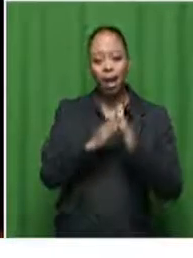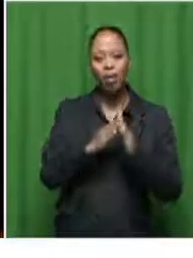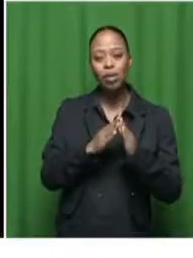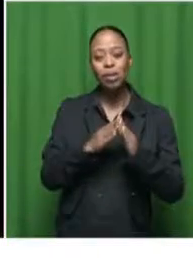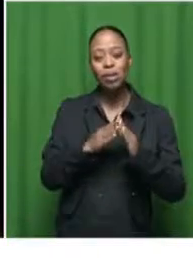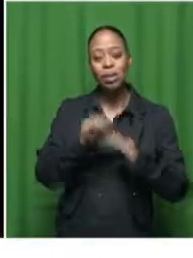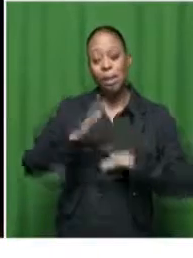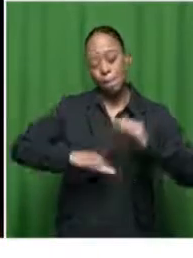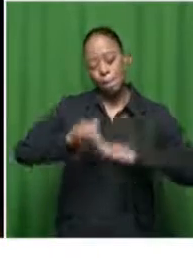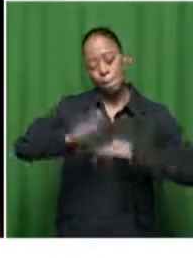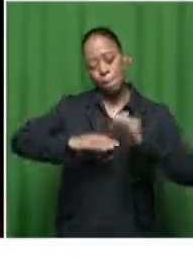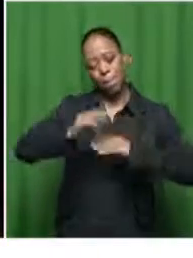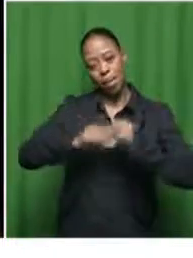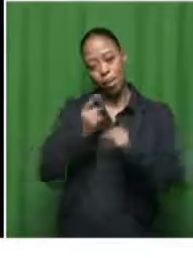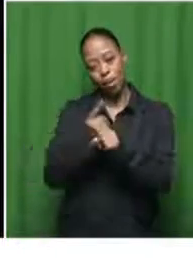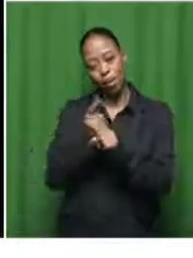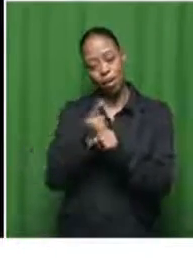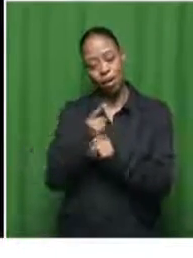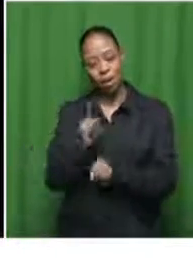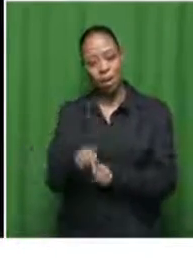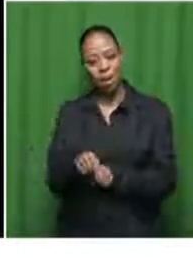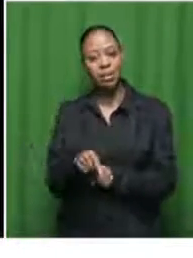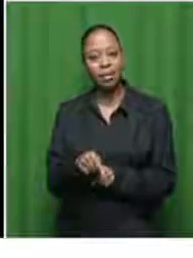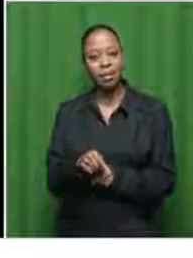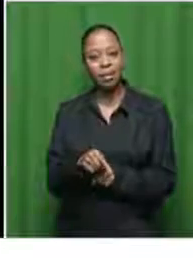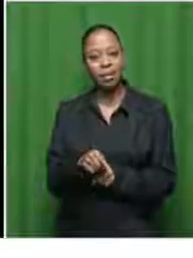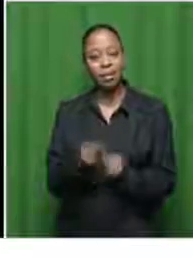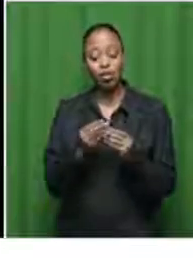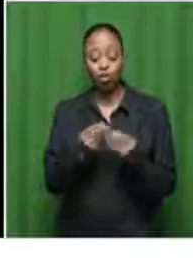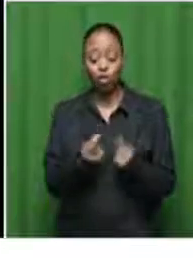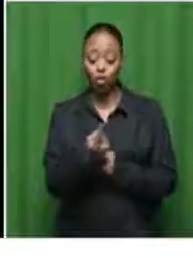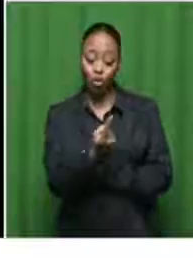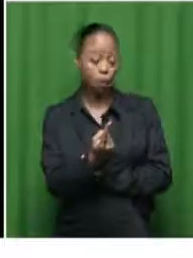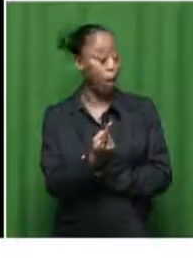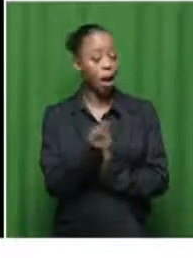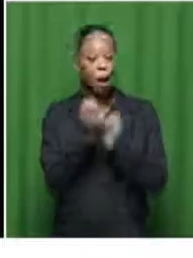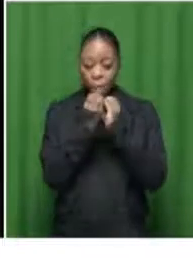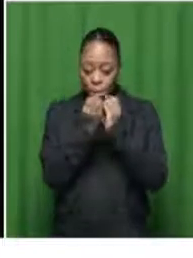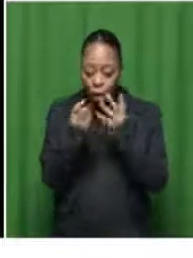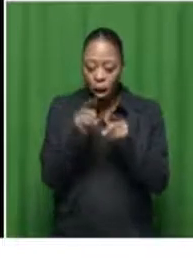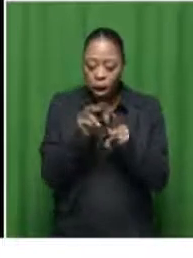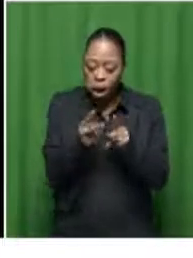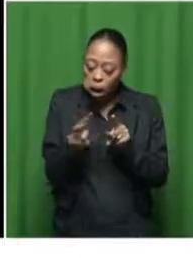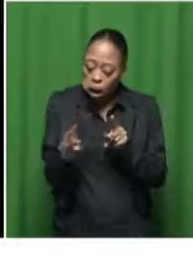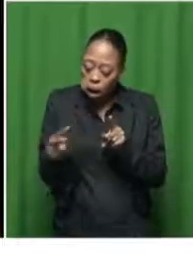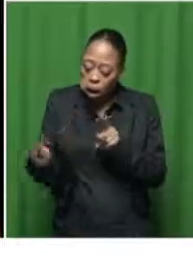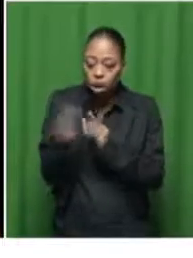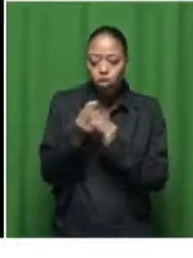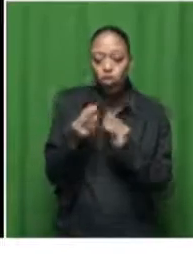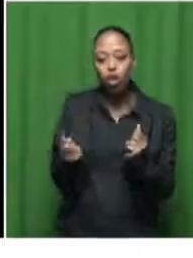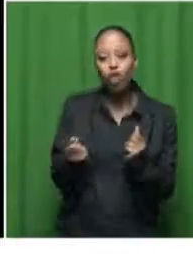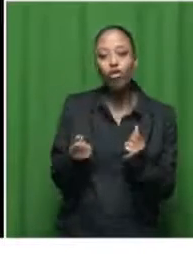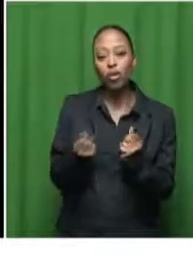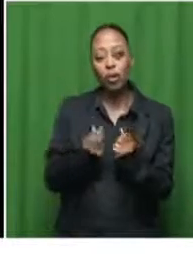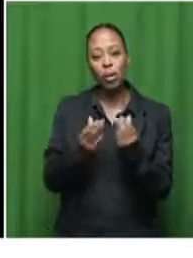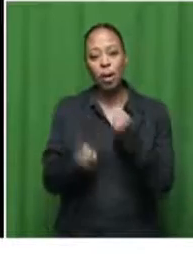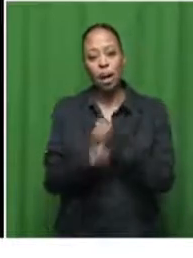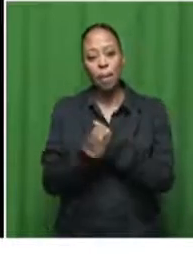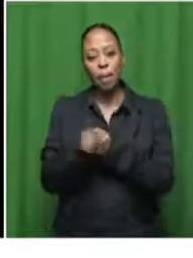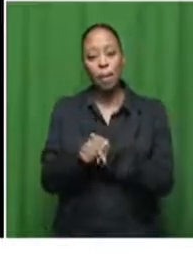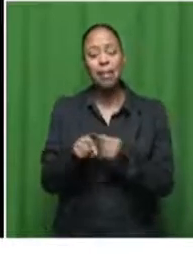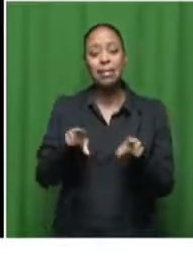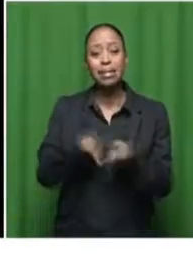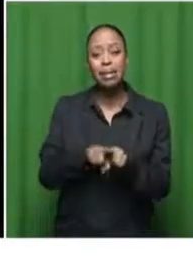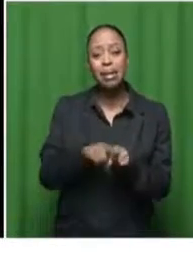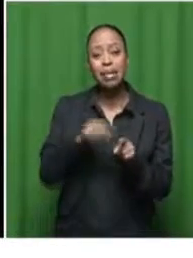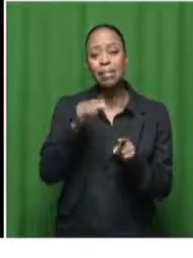we need to produce so we don't have one solution we need several solution we need diverse solution we need to act now so this is really a